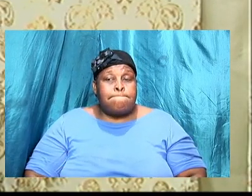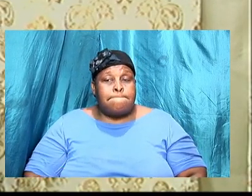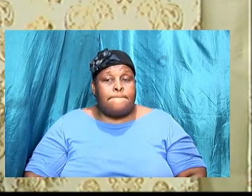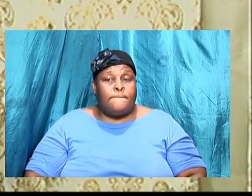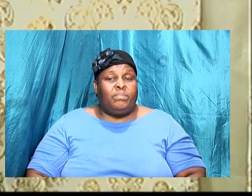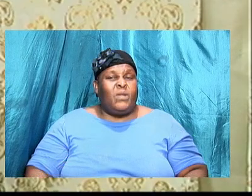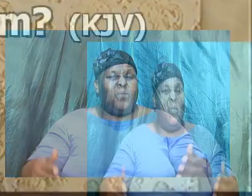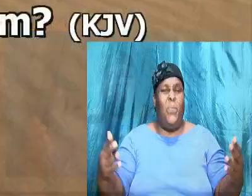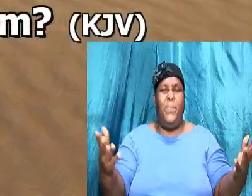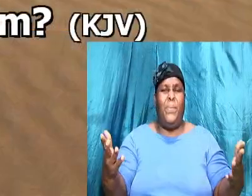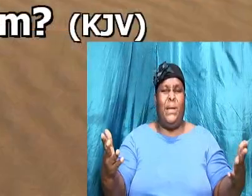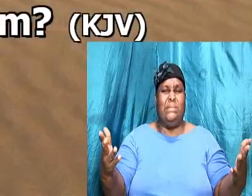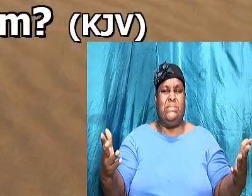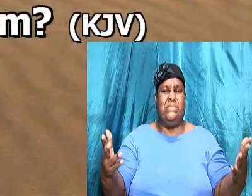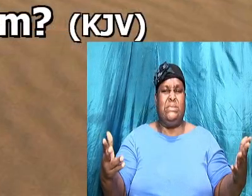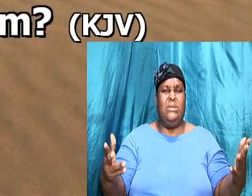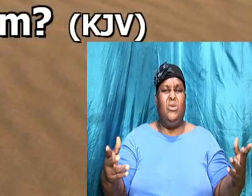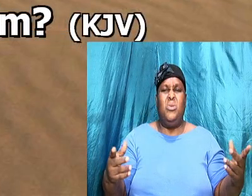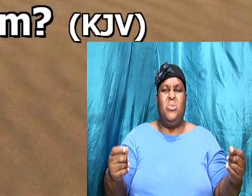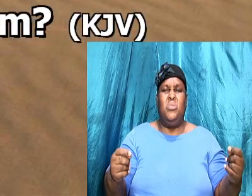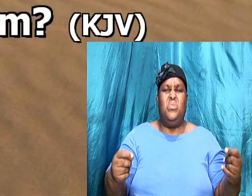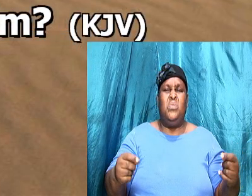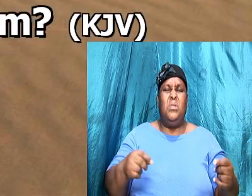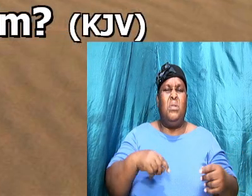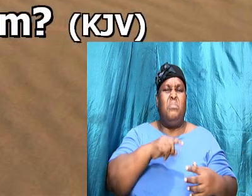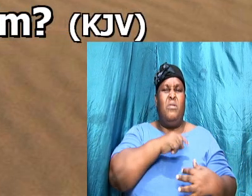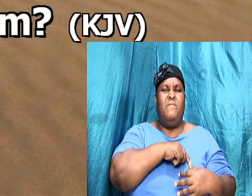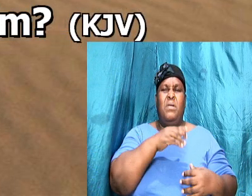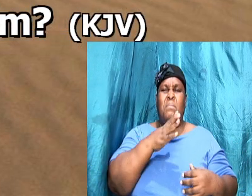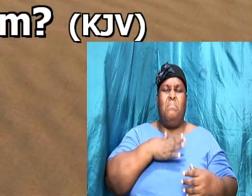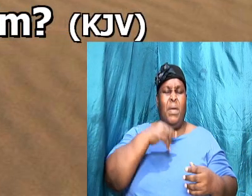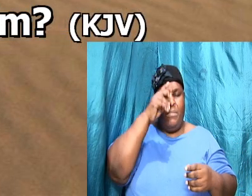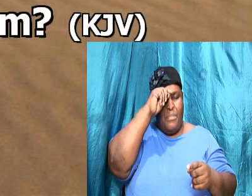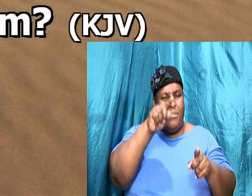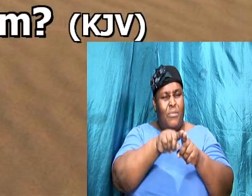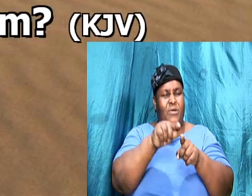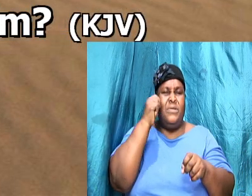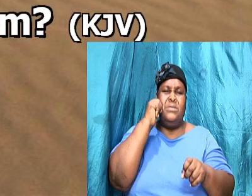what do it it profit my brethren